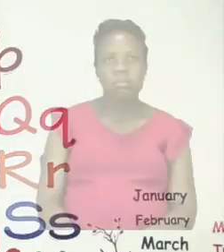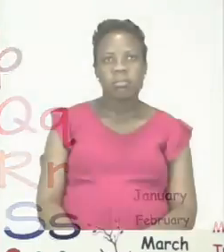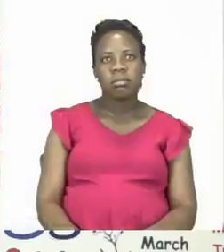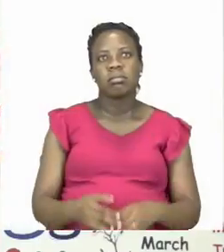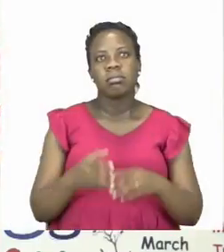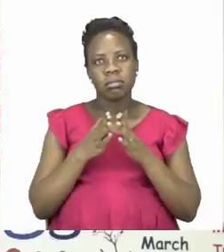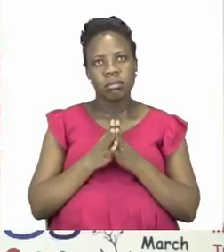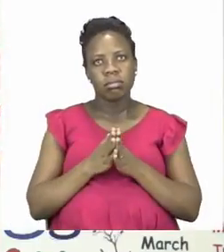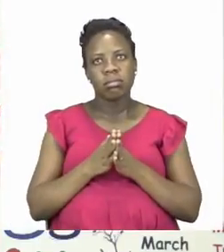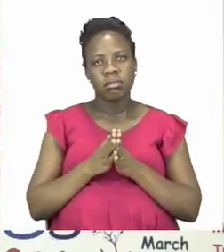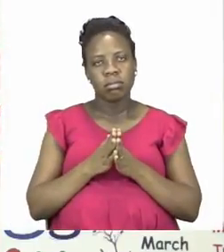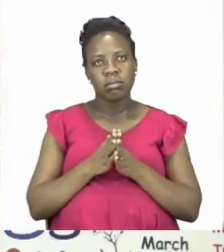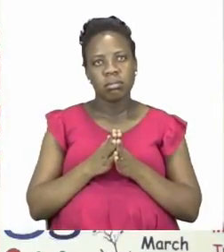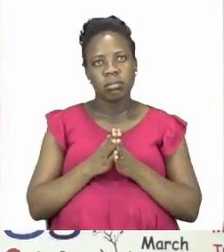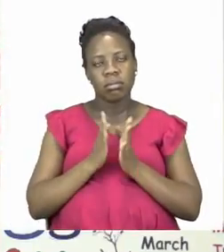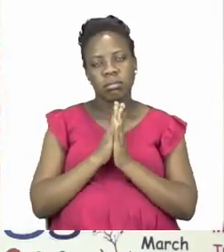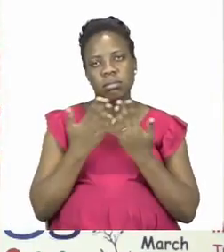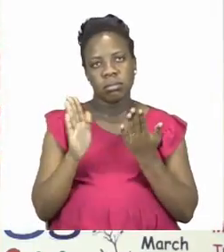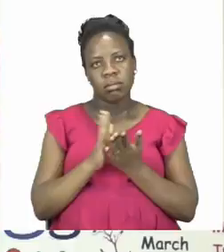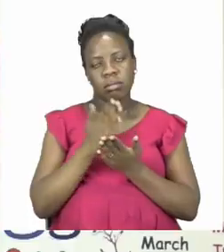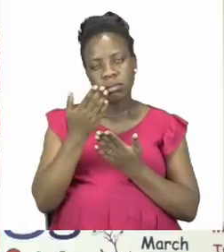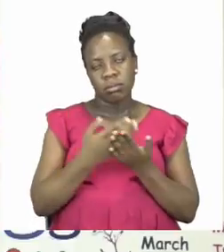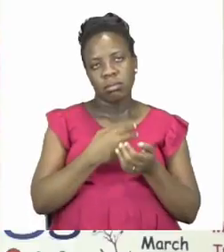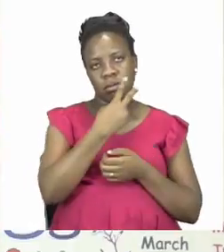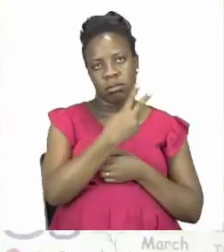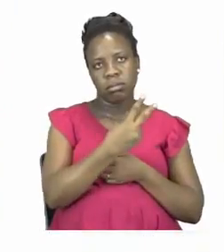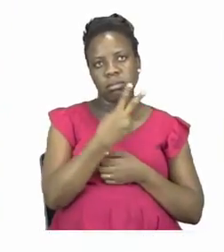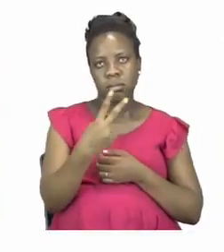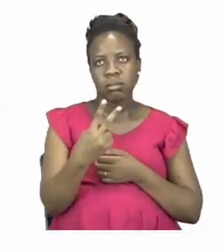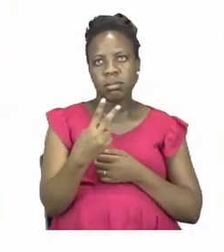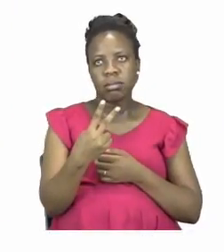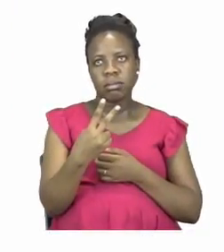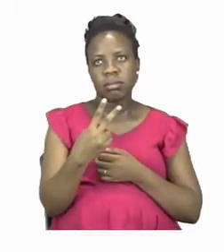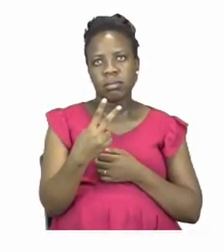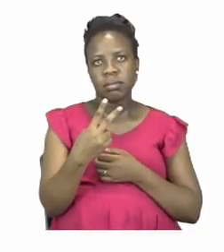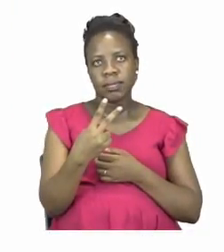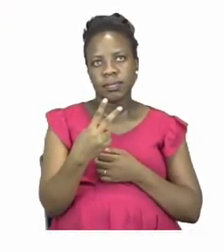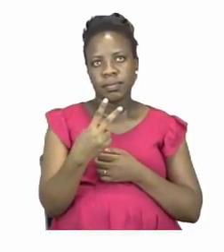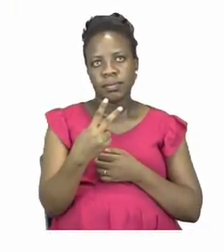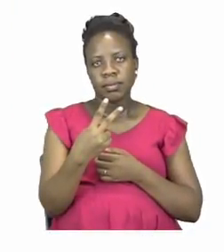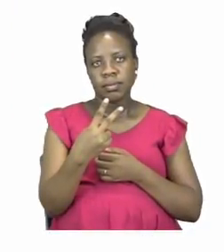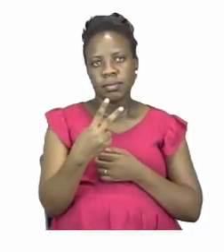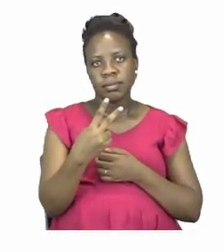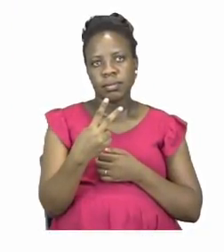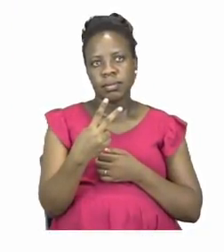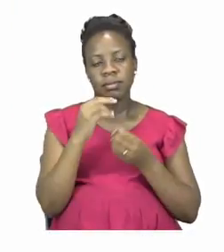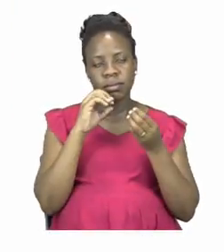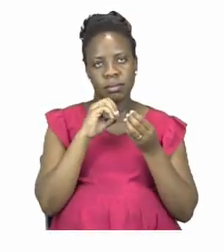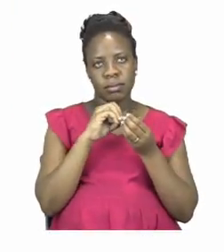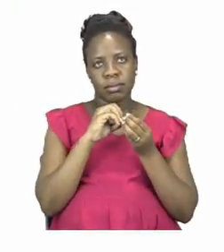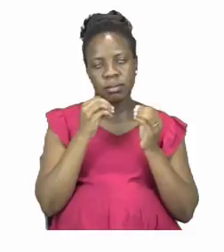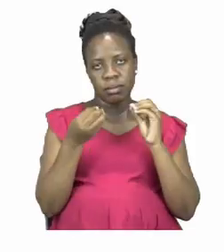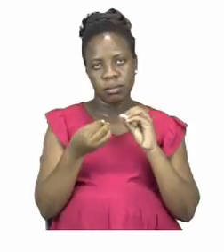Now let's start this part of our lesson on page 22. Now here we are doing number concept